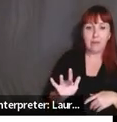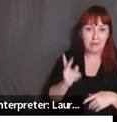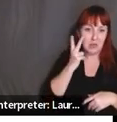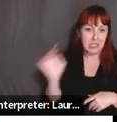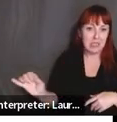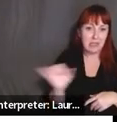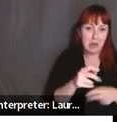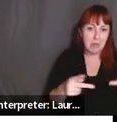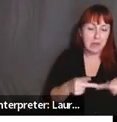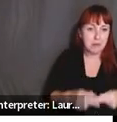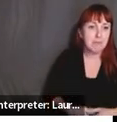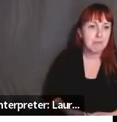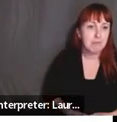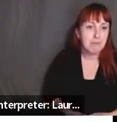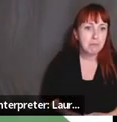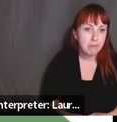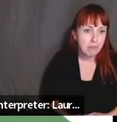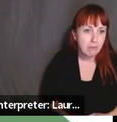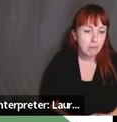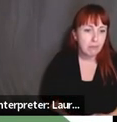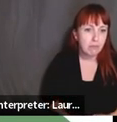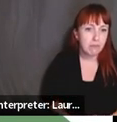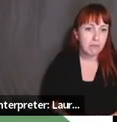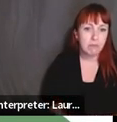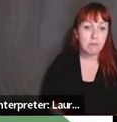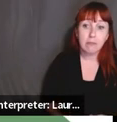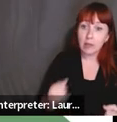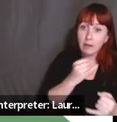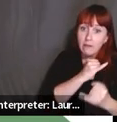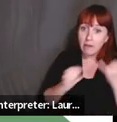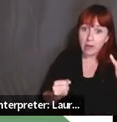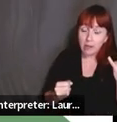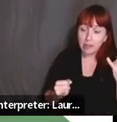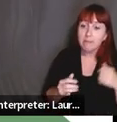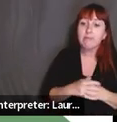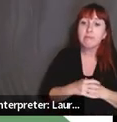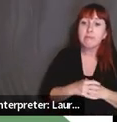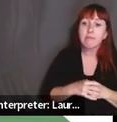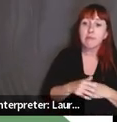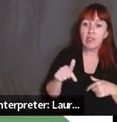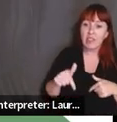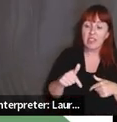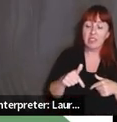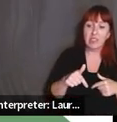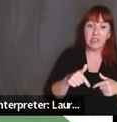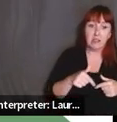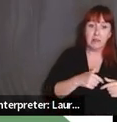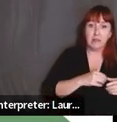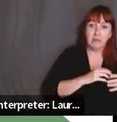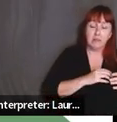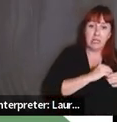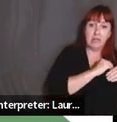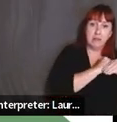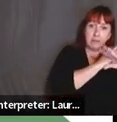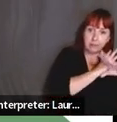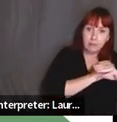the image that I'm sharing. Um, finally, um, as part of this whole series, the critical conversation series, ACTFL